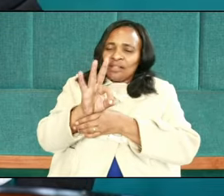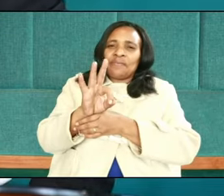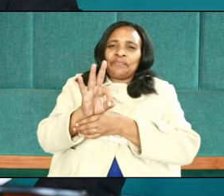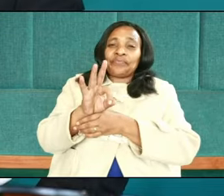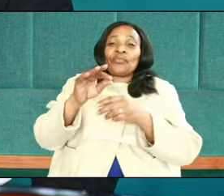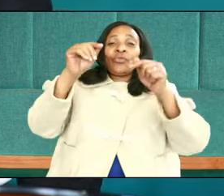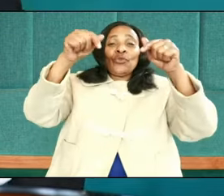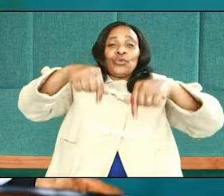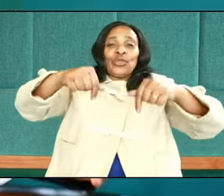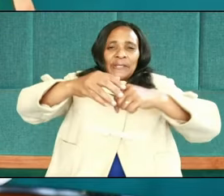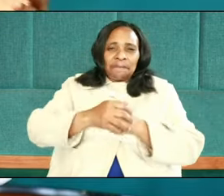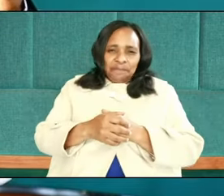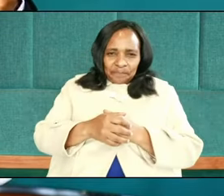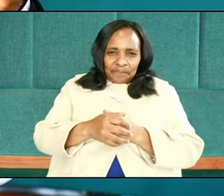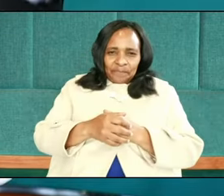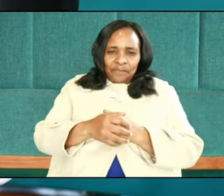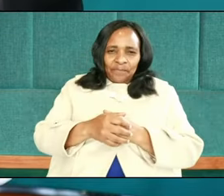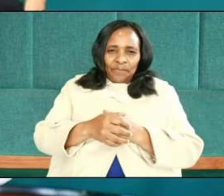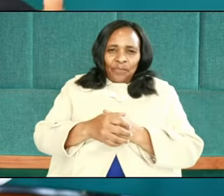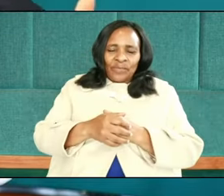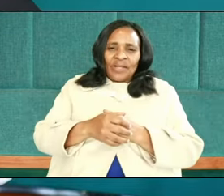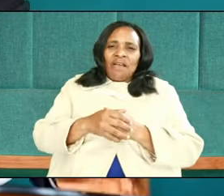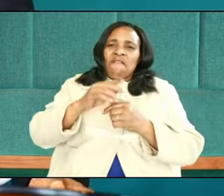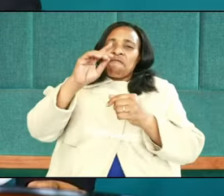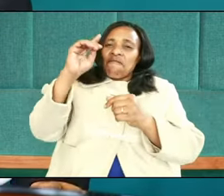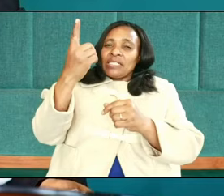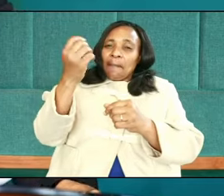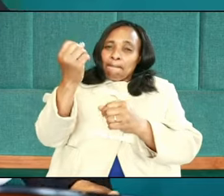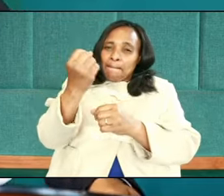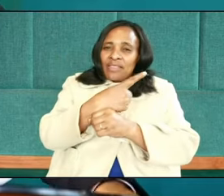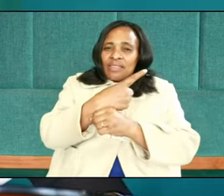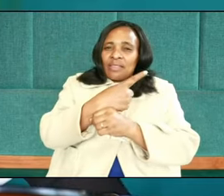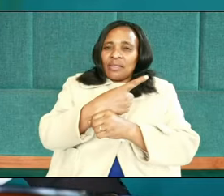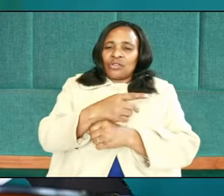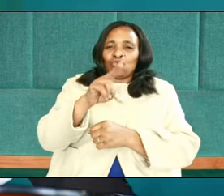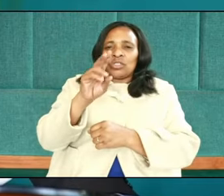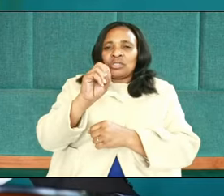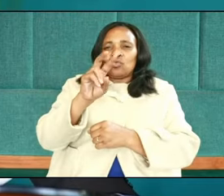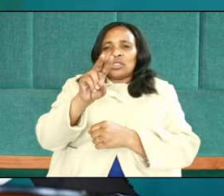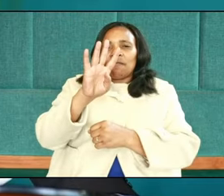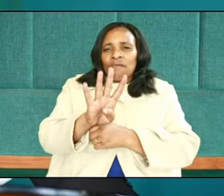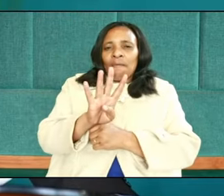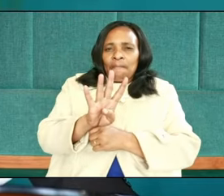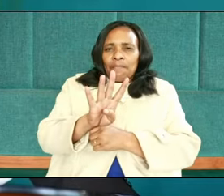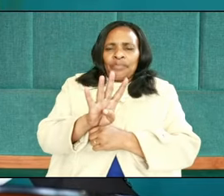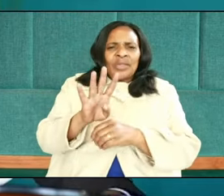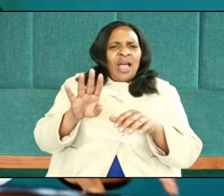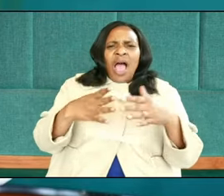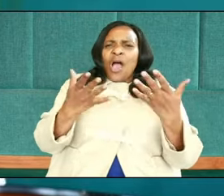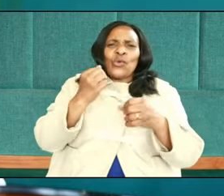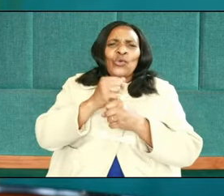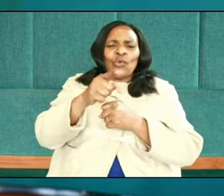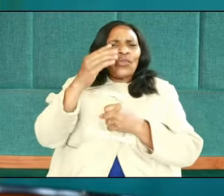Today we are in the first month of 2024. How do you think